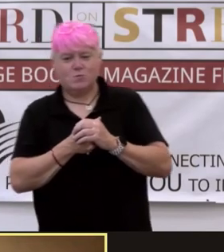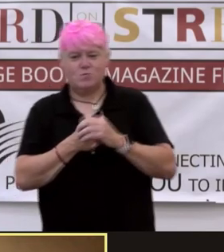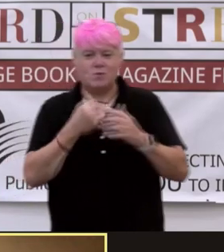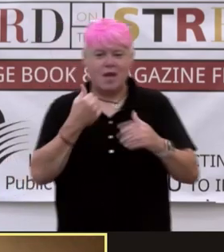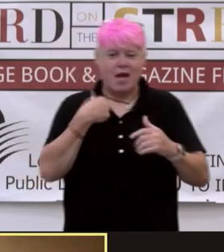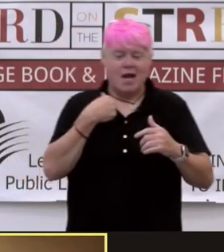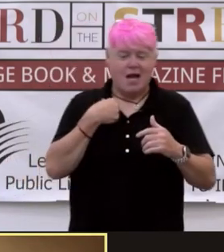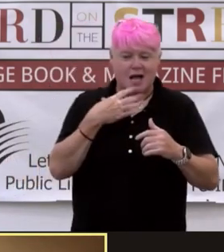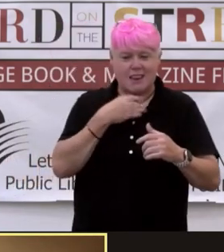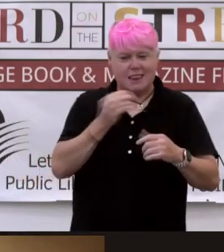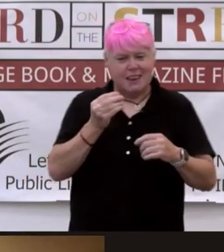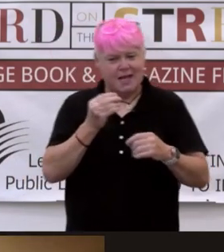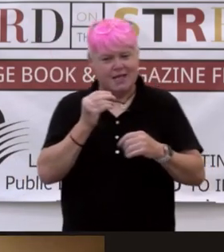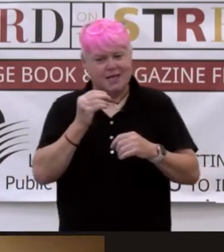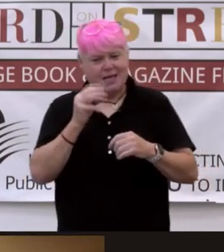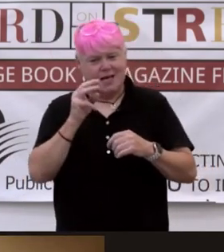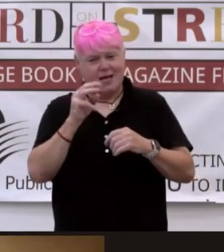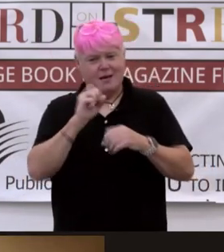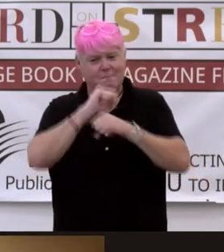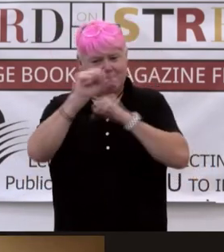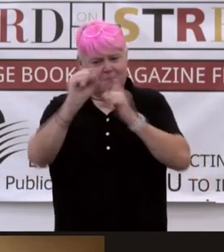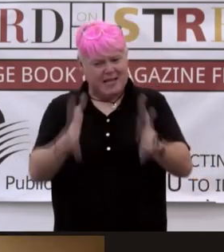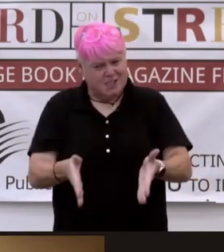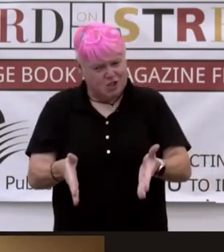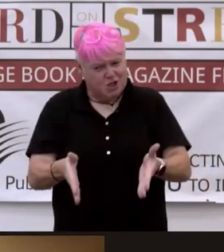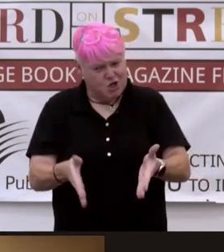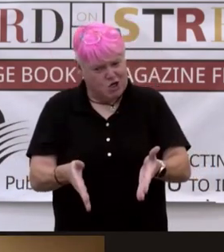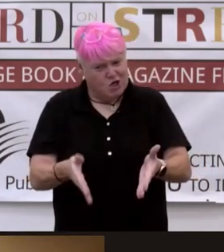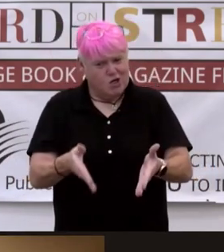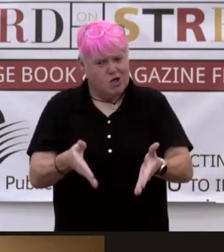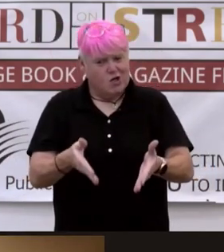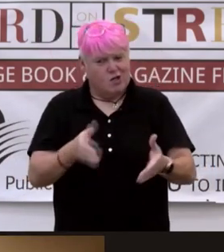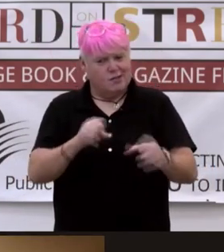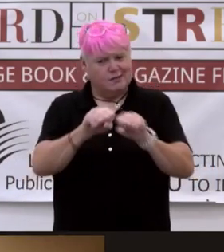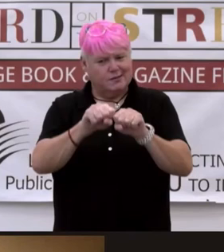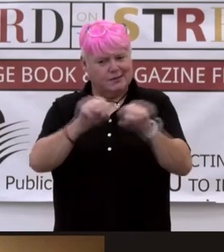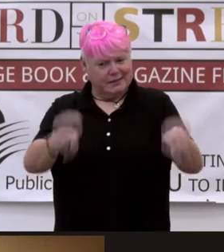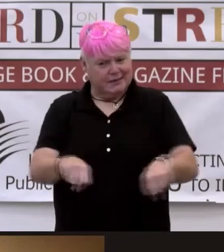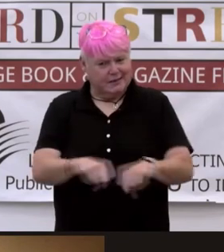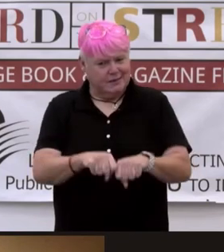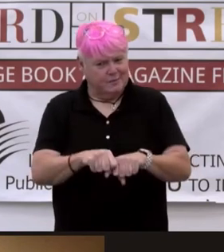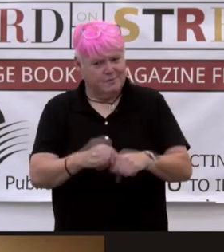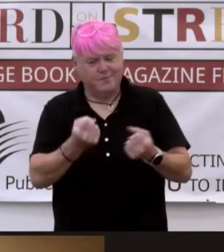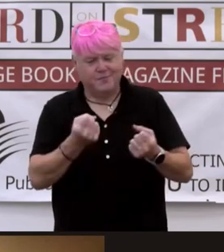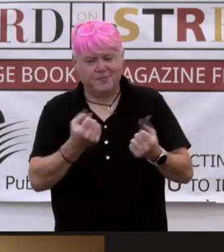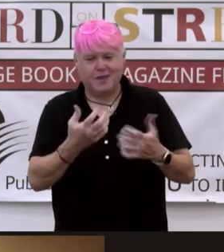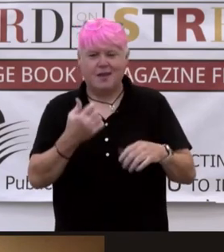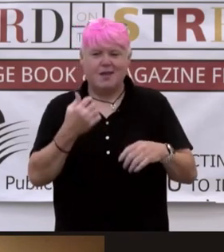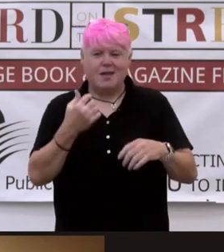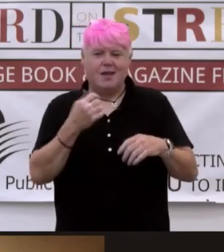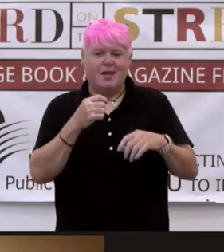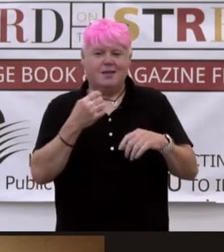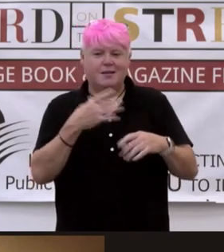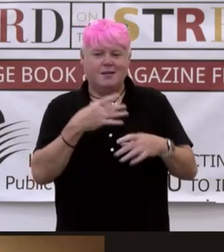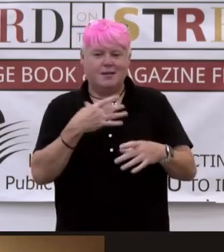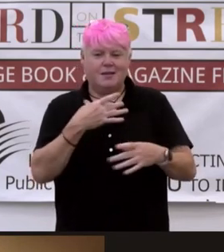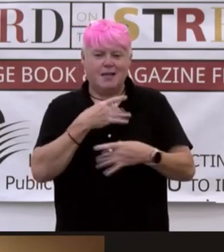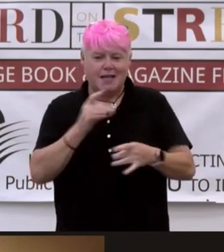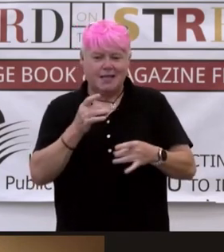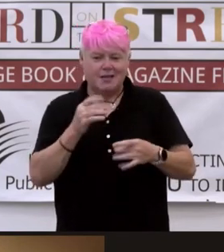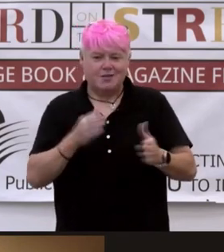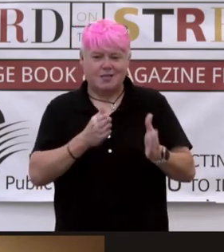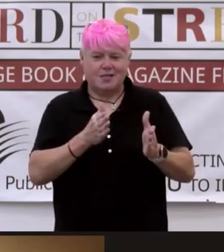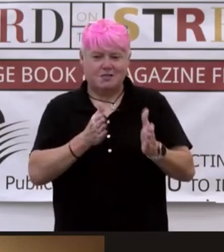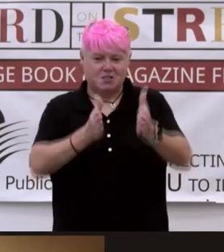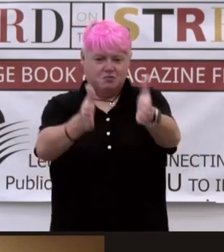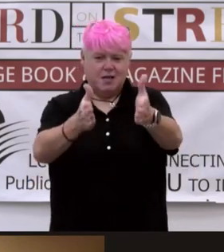so cool. And how they kind of became, you know, there, there's also kind of a Baker Street Irregulars kind of network to them as